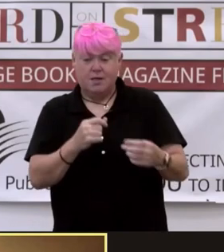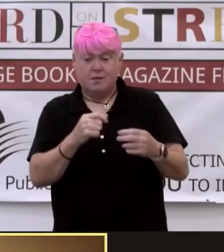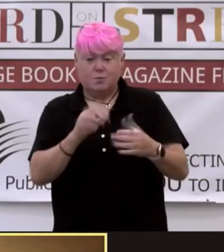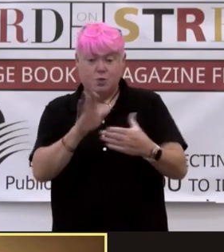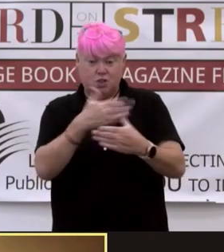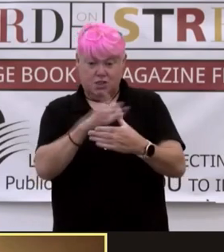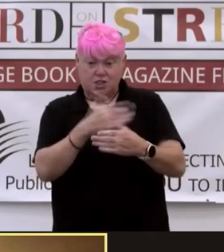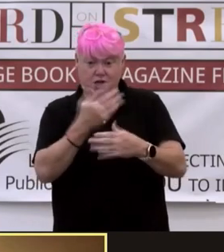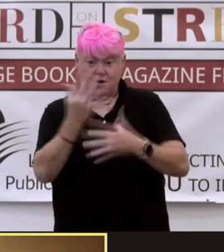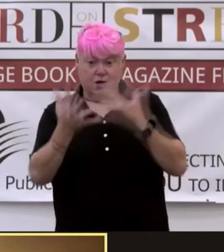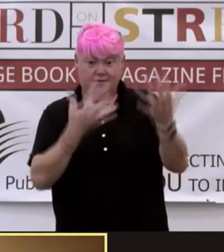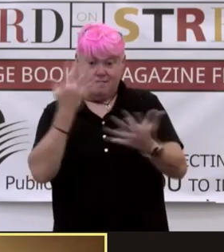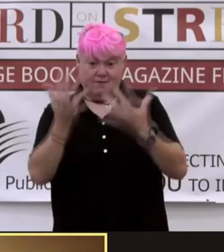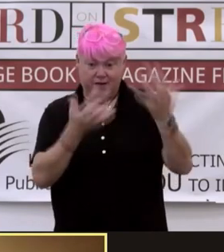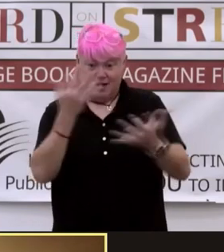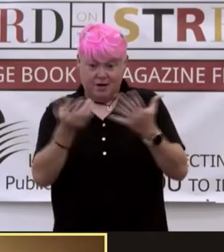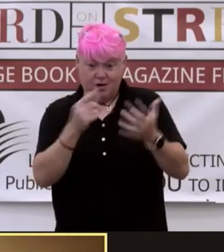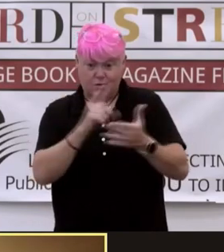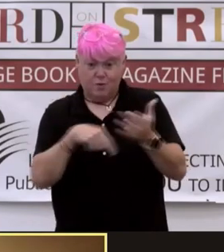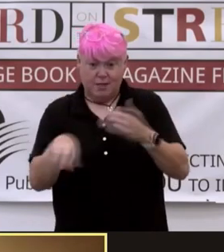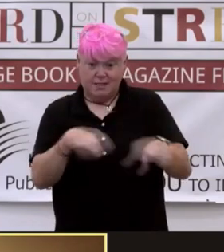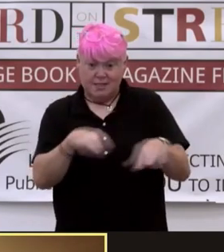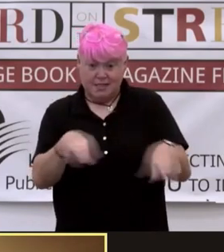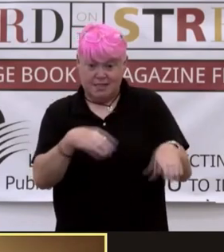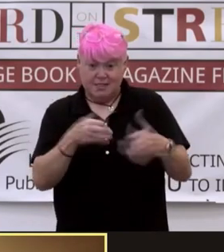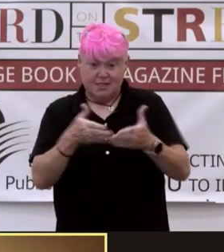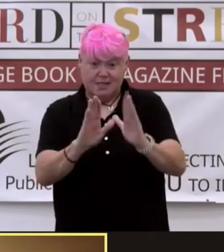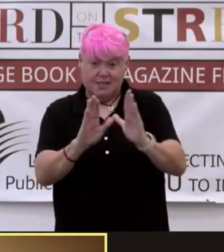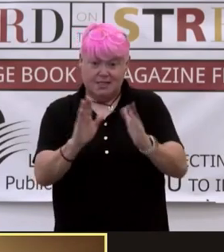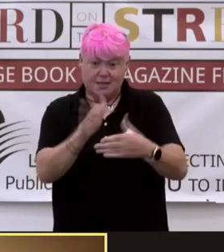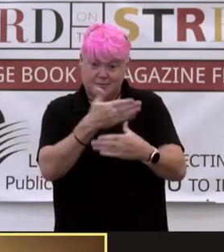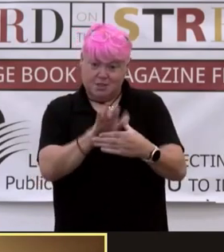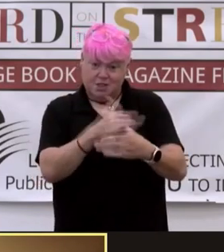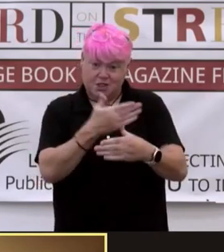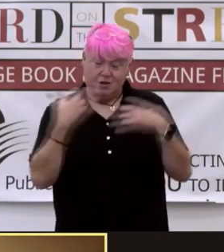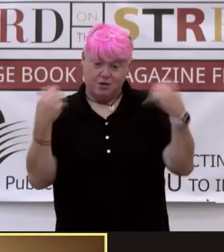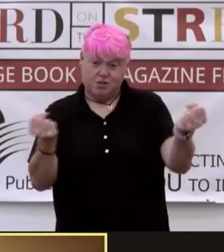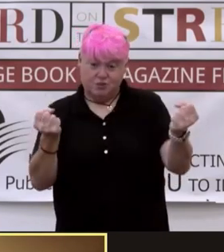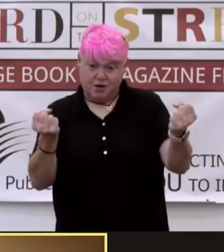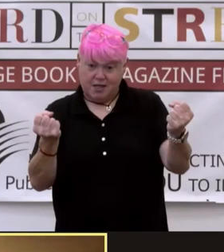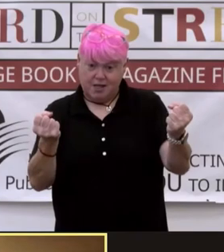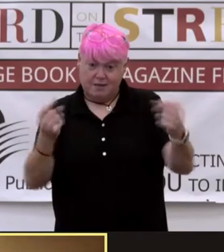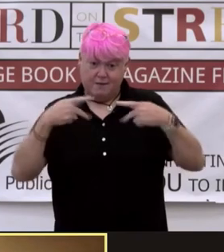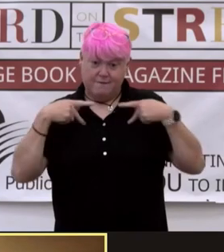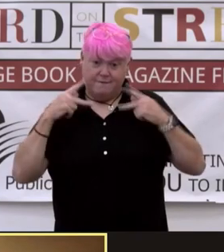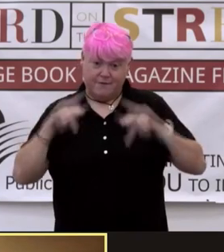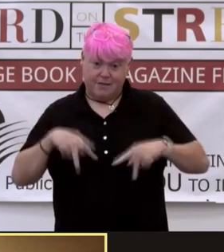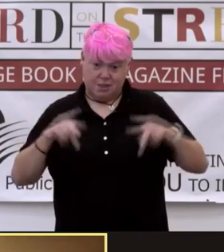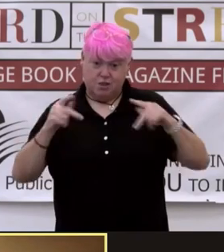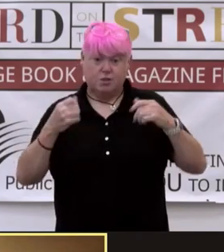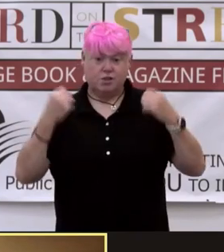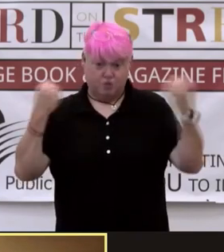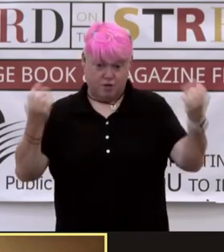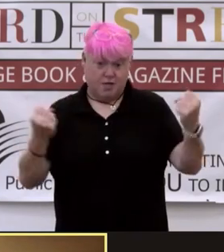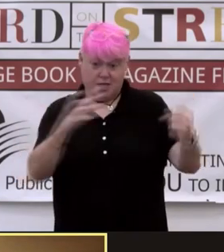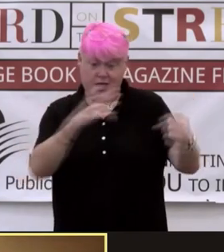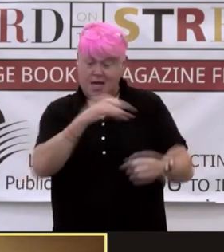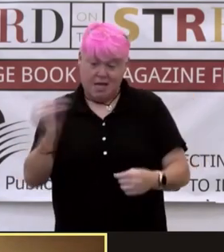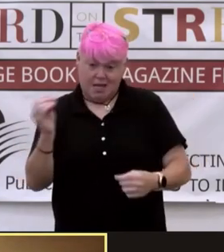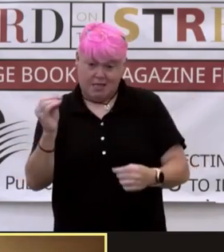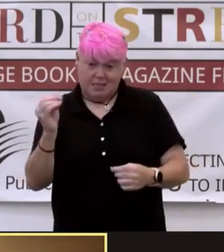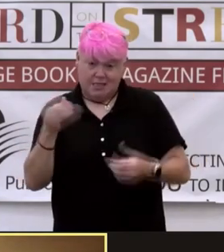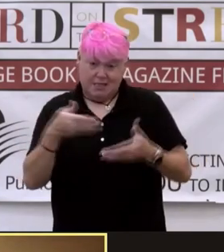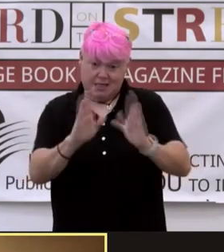fire. What this does is lets them share their strength, their physical strength. And it also allows the